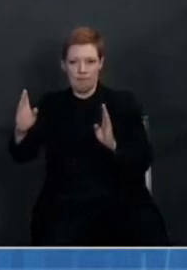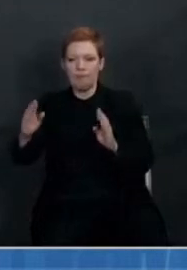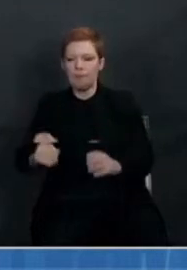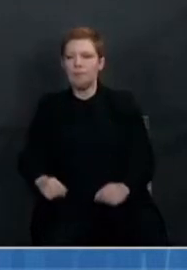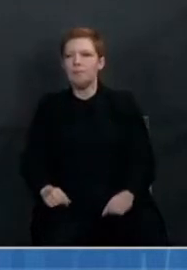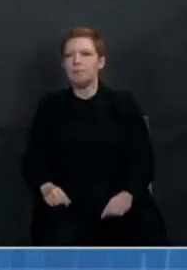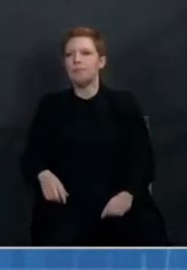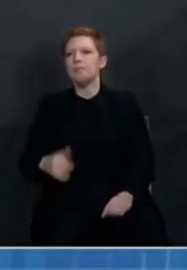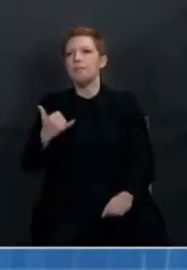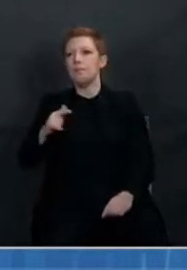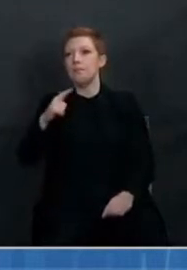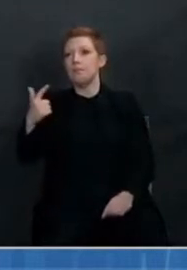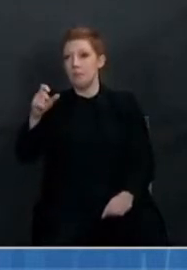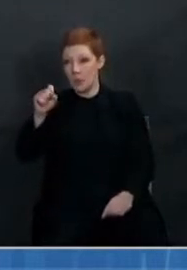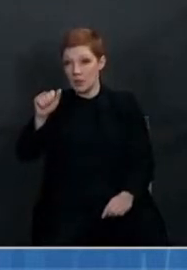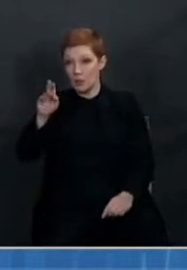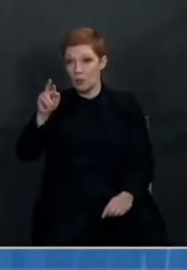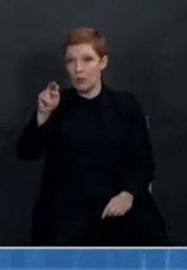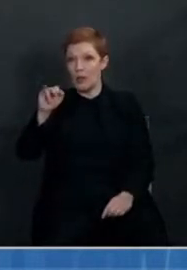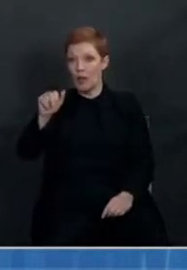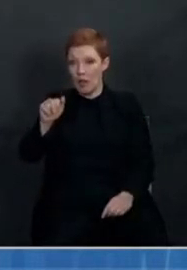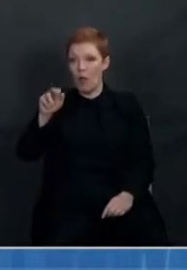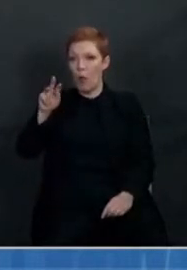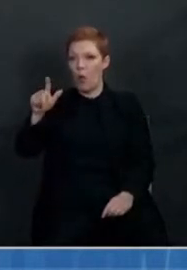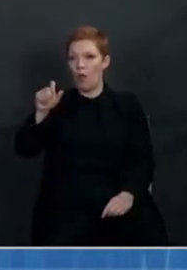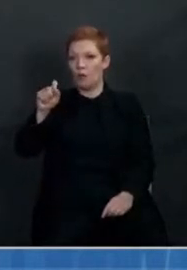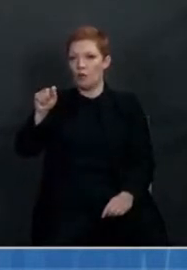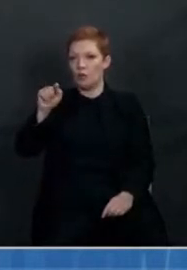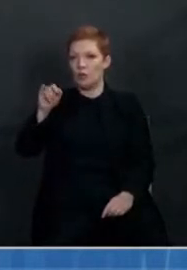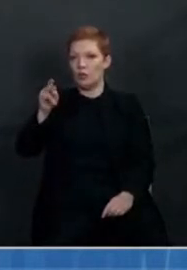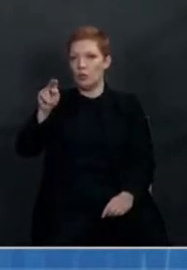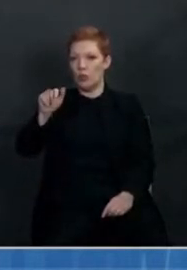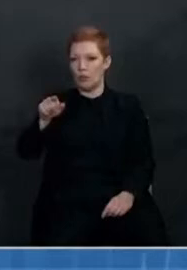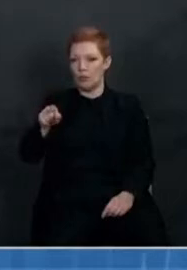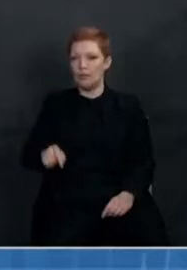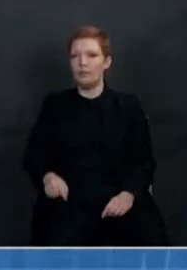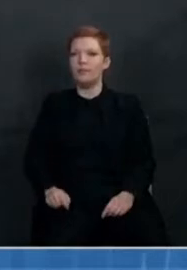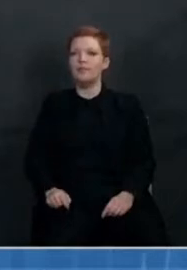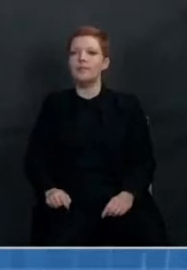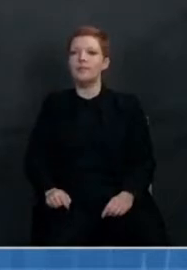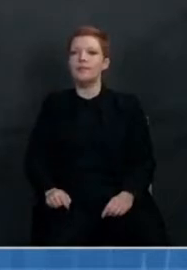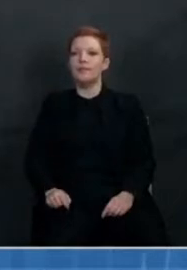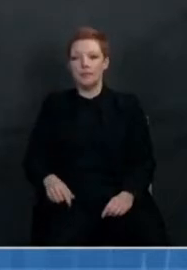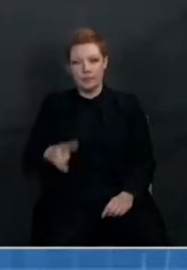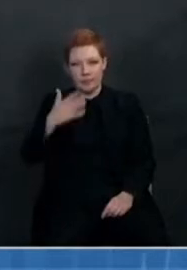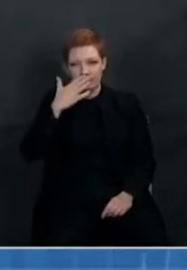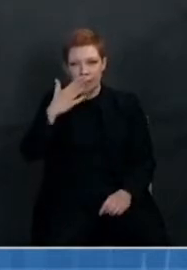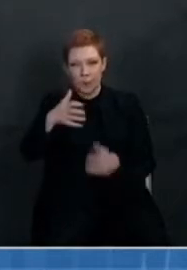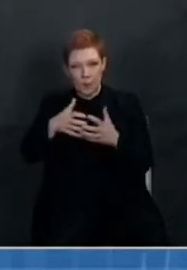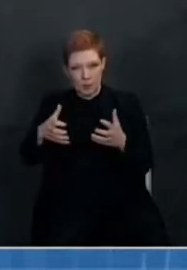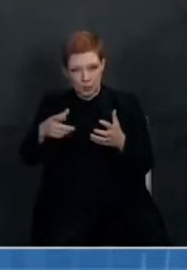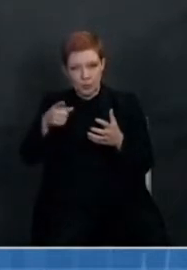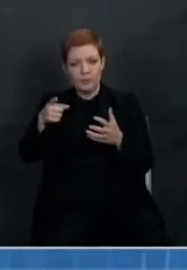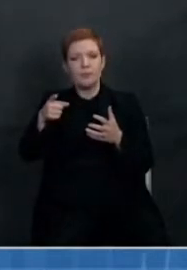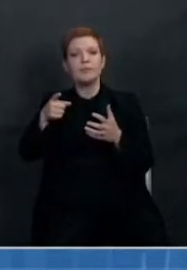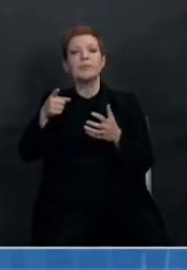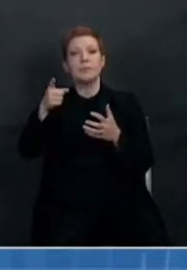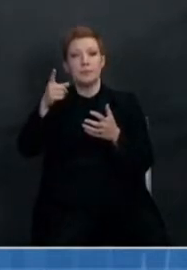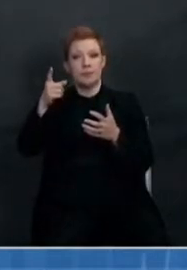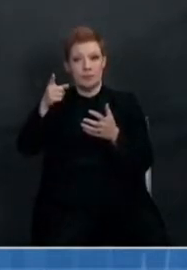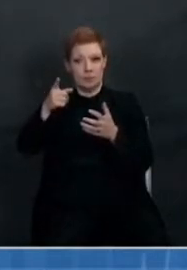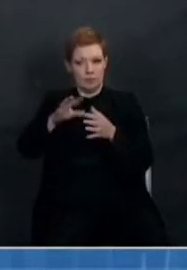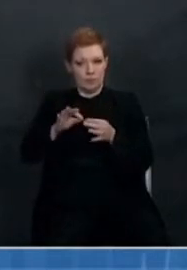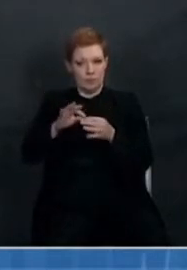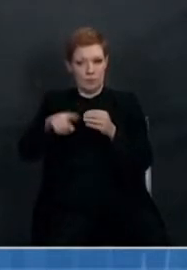Thank you so much for doing this. You've obviously signaled that you're encouraged by the developments with the Johnson and Johnson